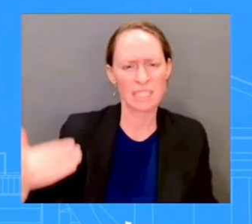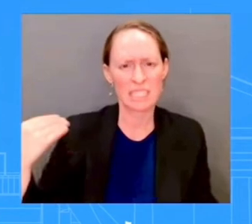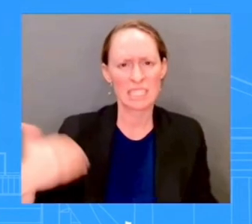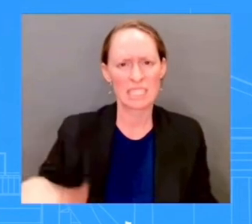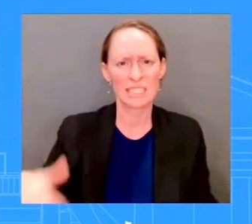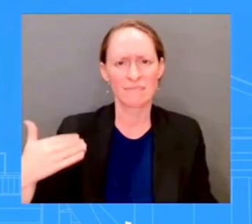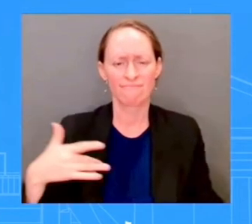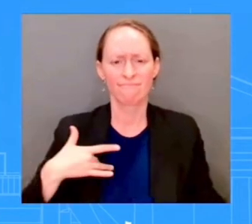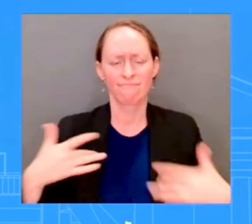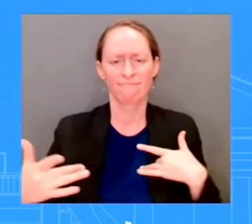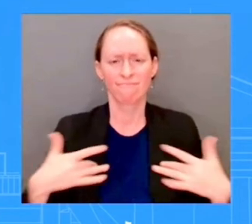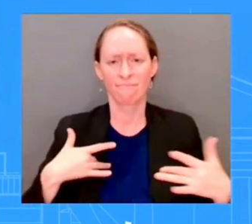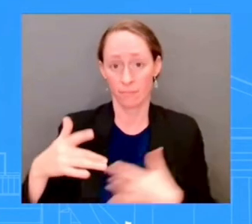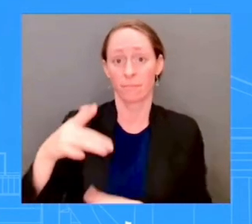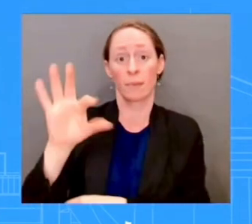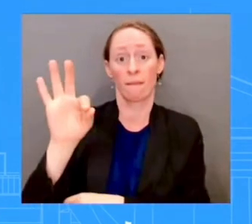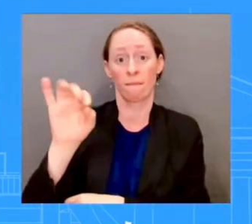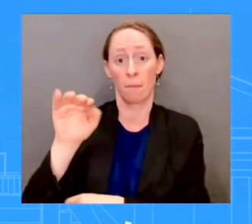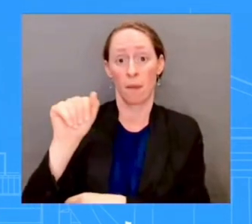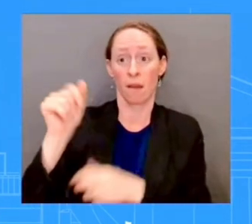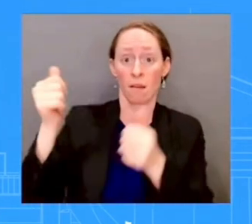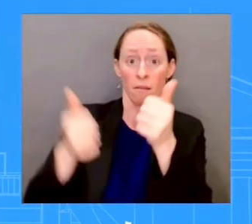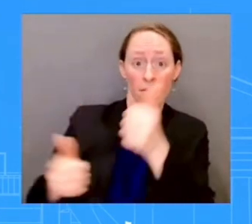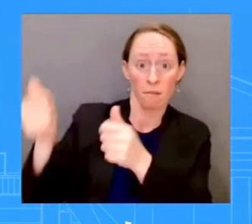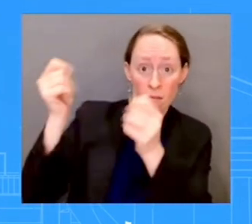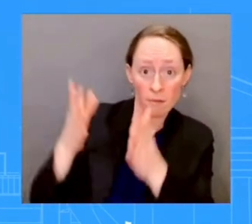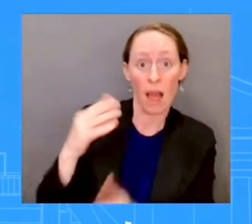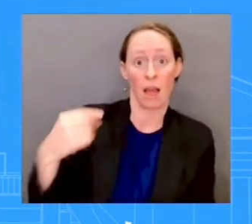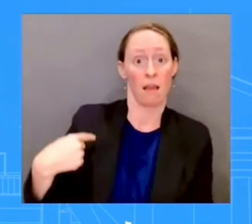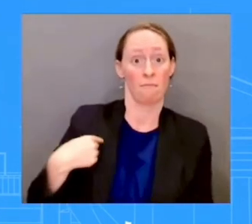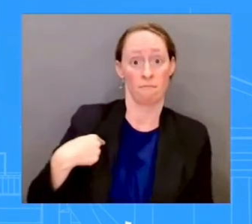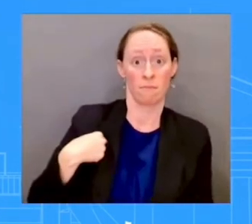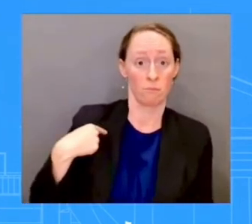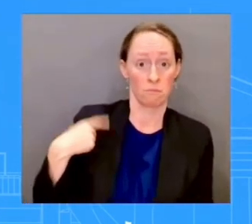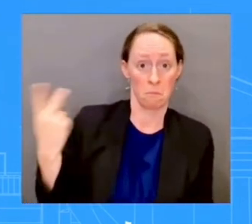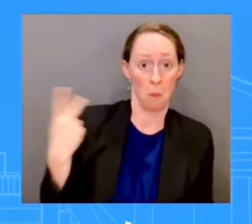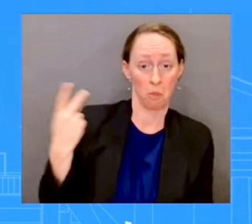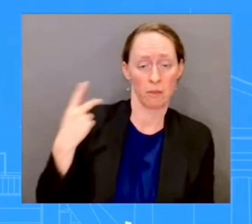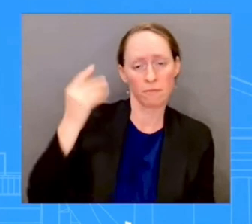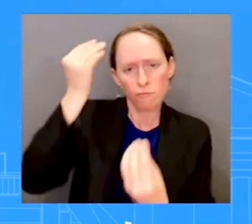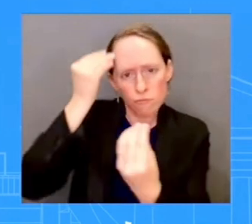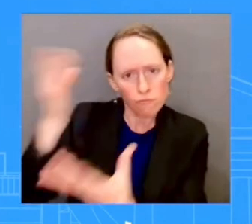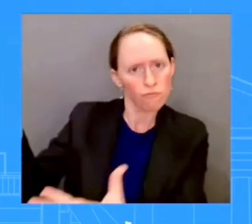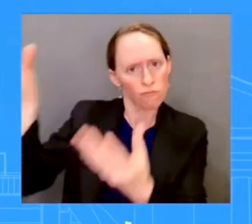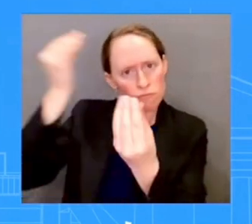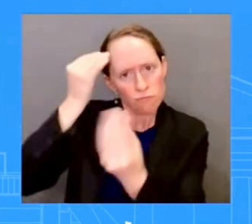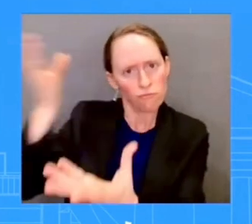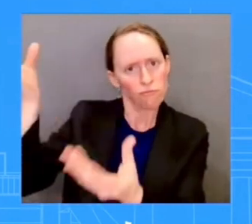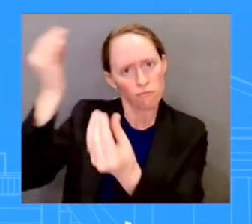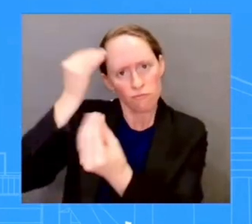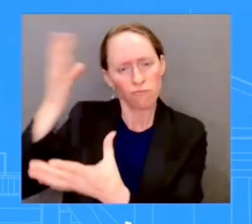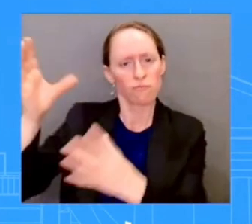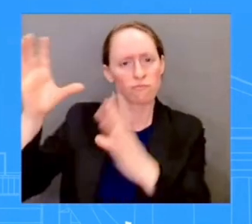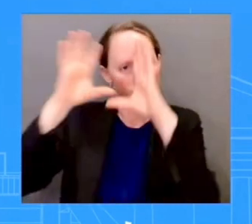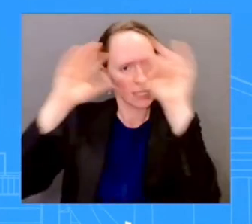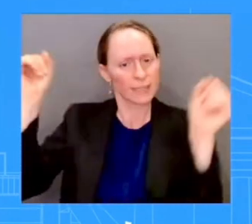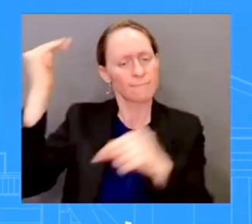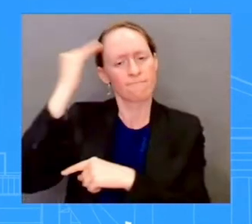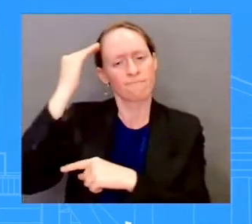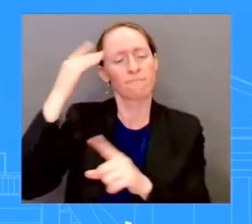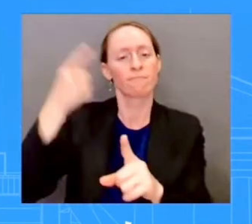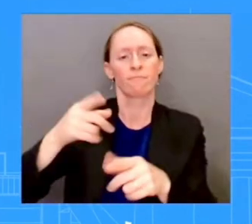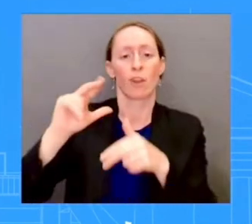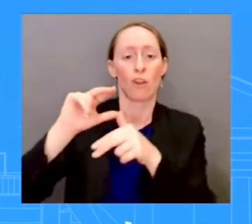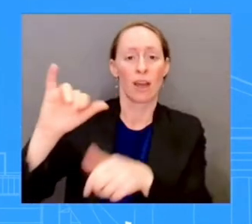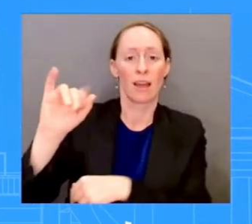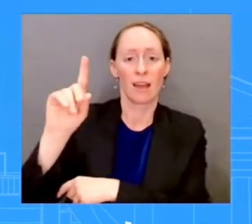on the latest developments with Hurricane Idalia and also, of course, with the ongoing recovery operations in